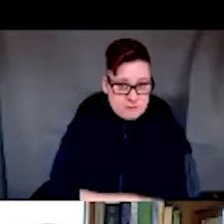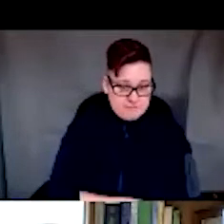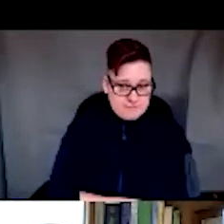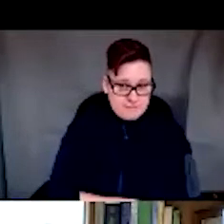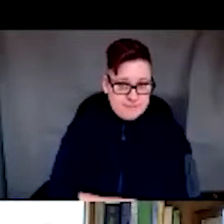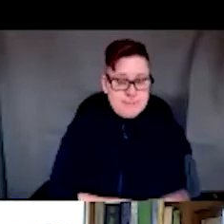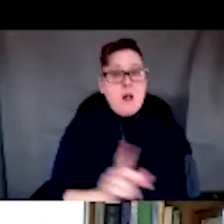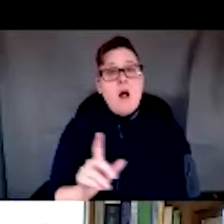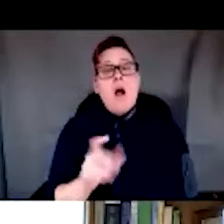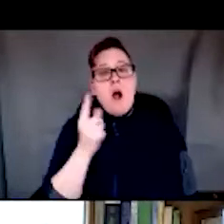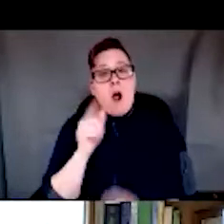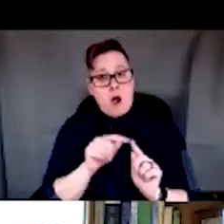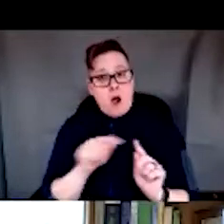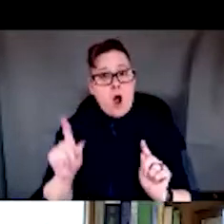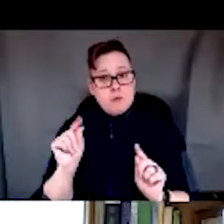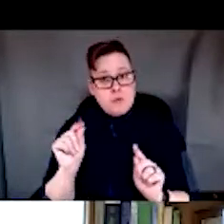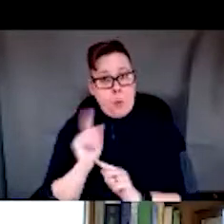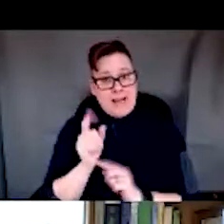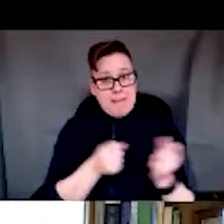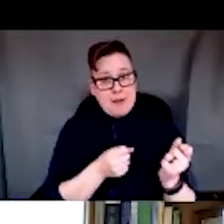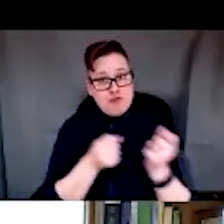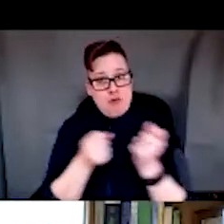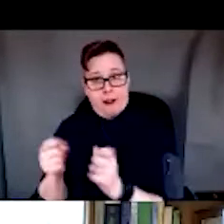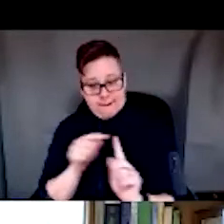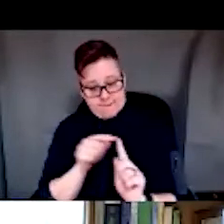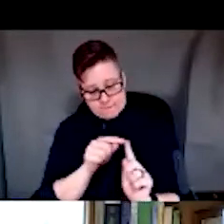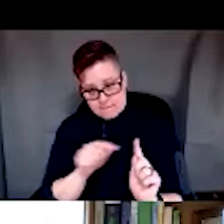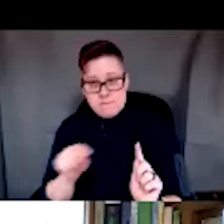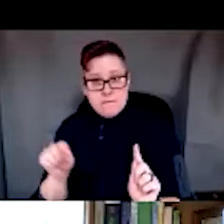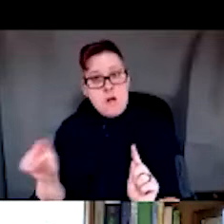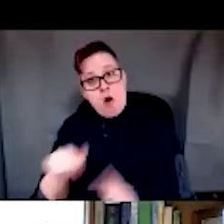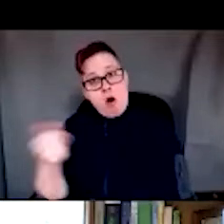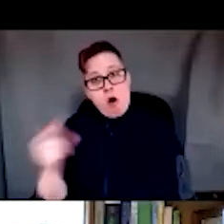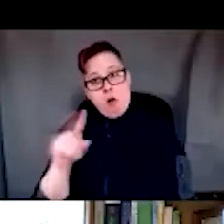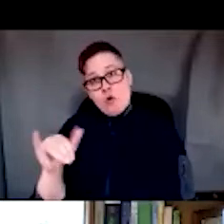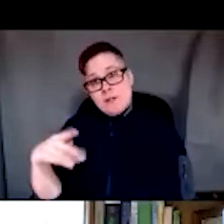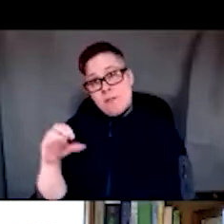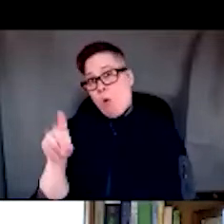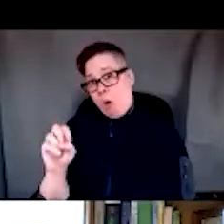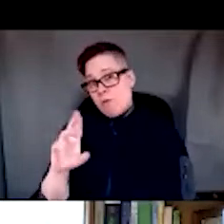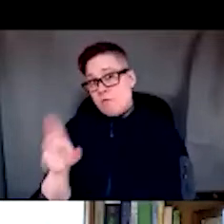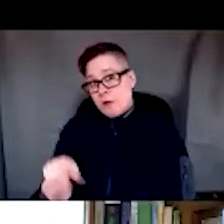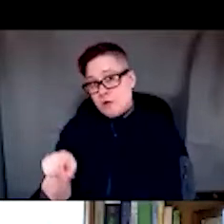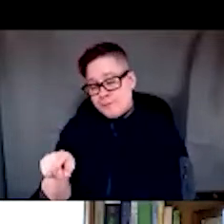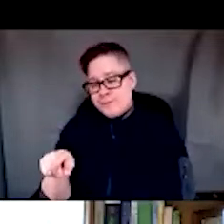Go 20 minutes away to a different zip code in Rochester,